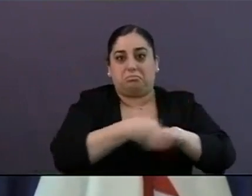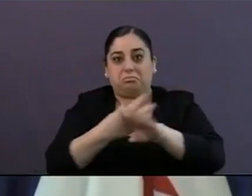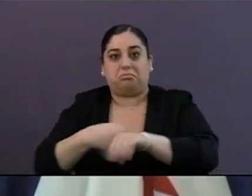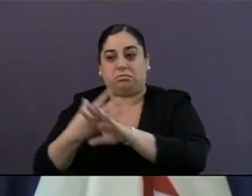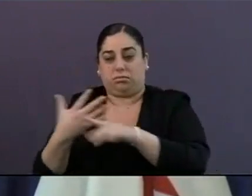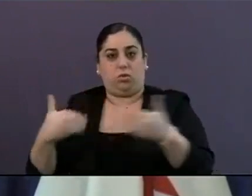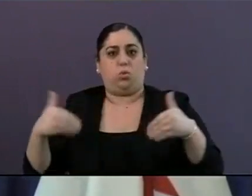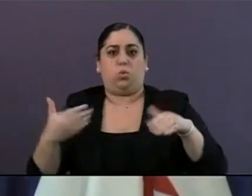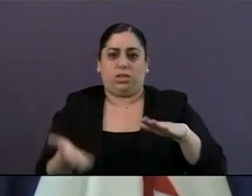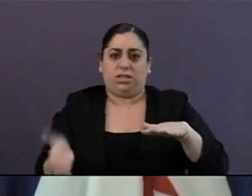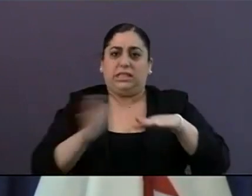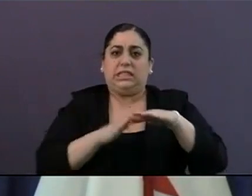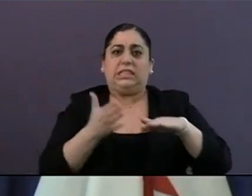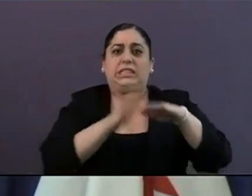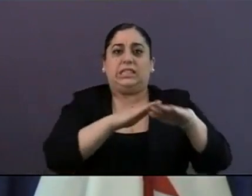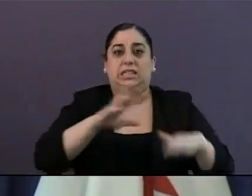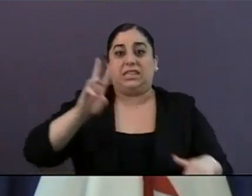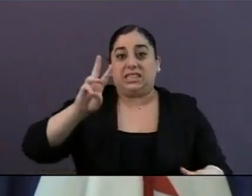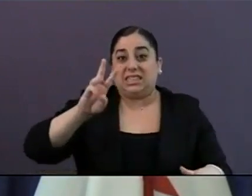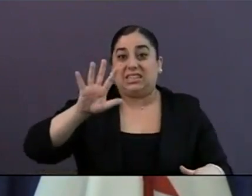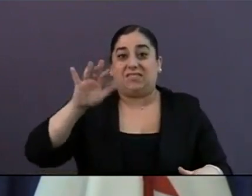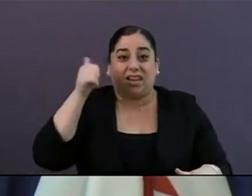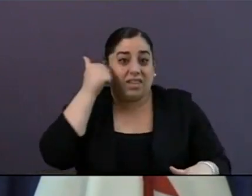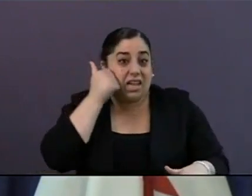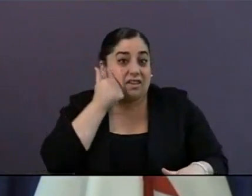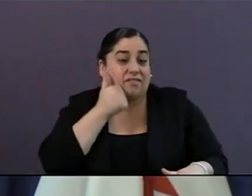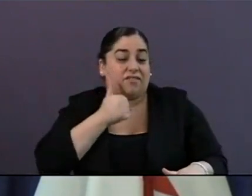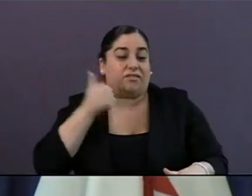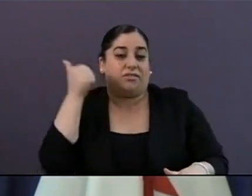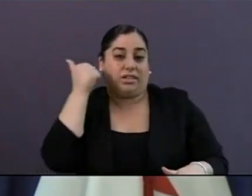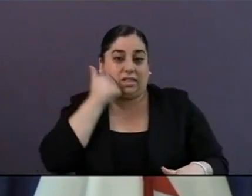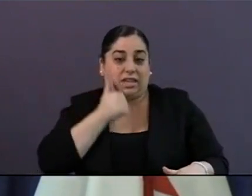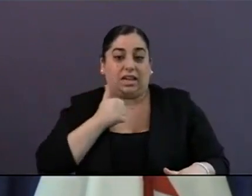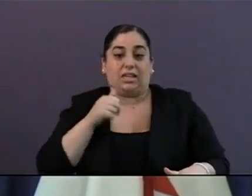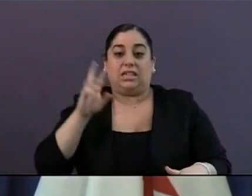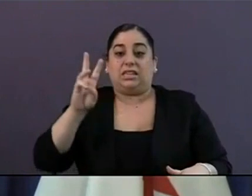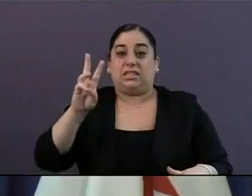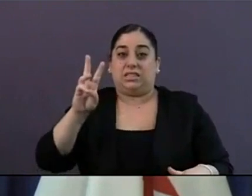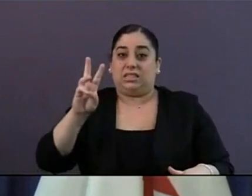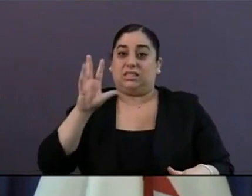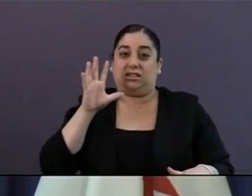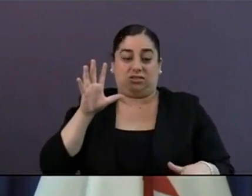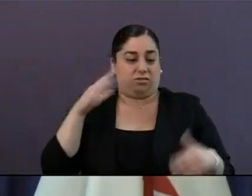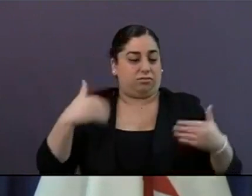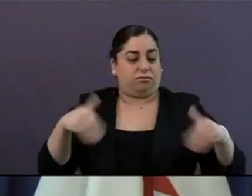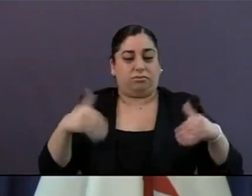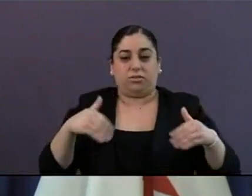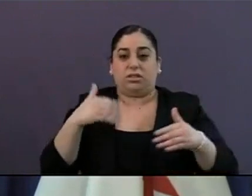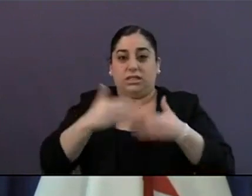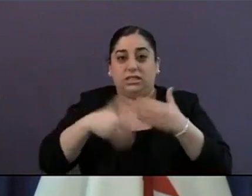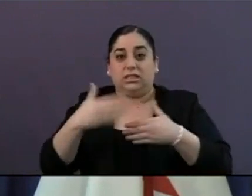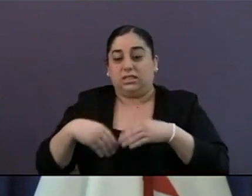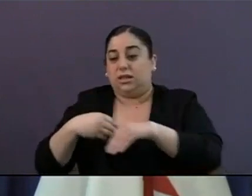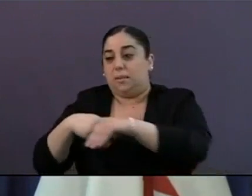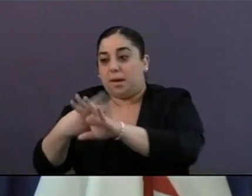600 per day, really involving all our specialists as well as developmental services and our primary care physicians. And it's really critical because the